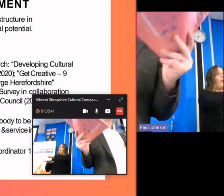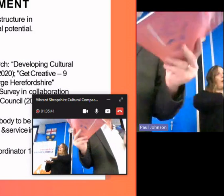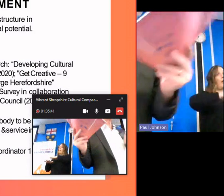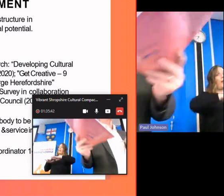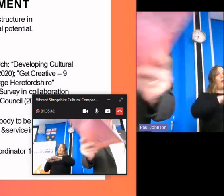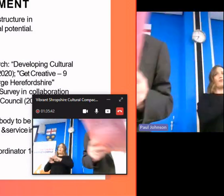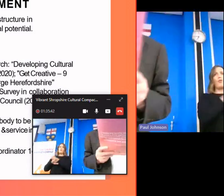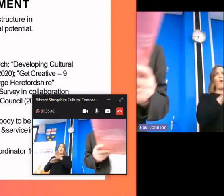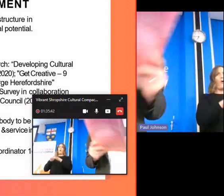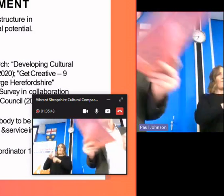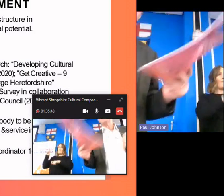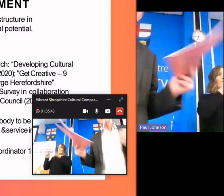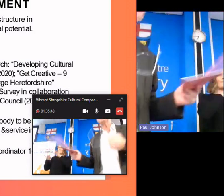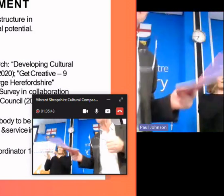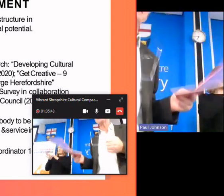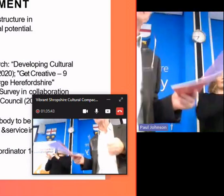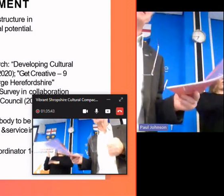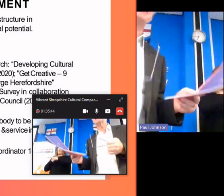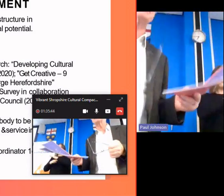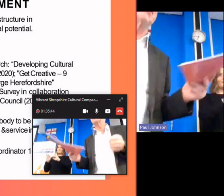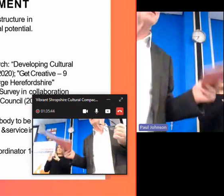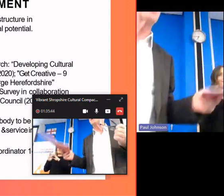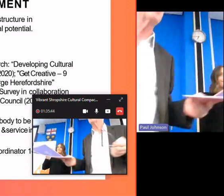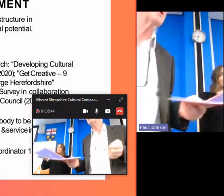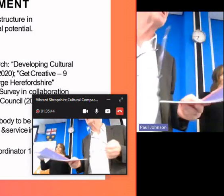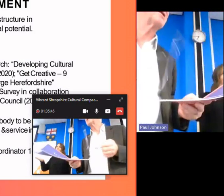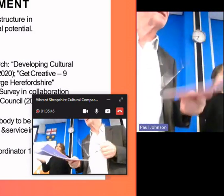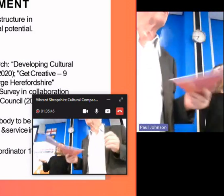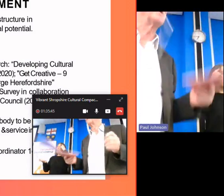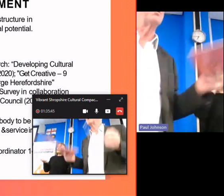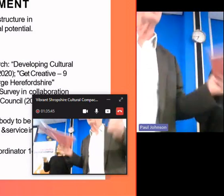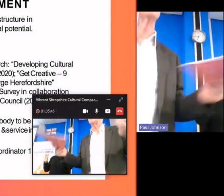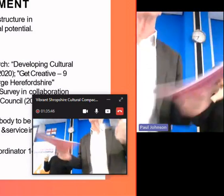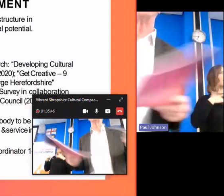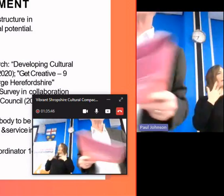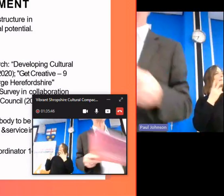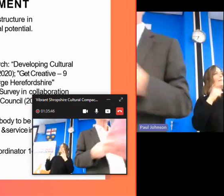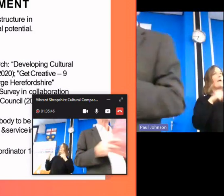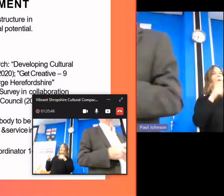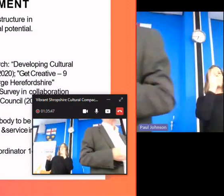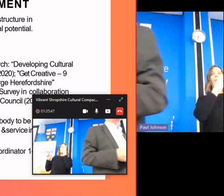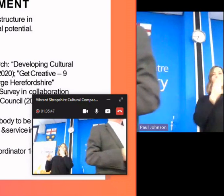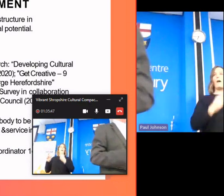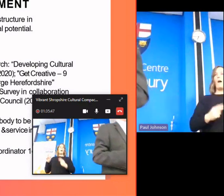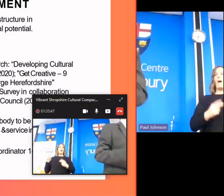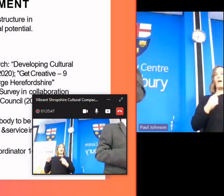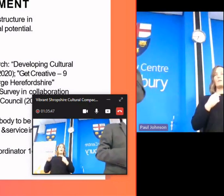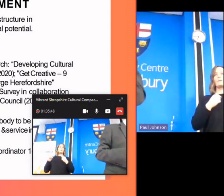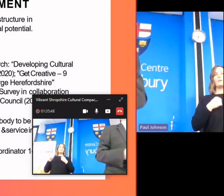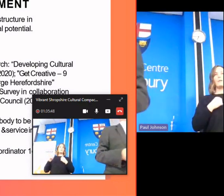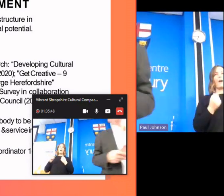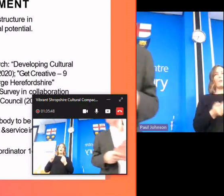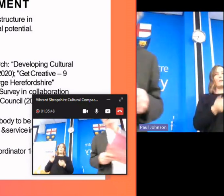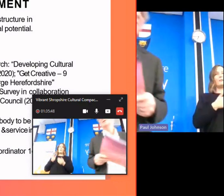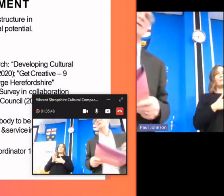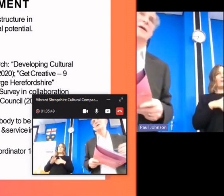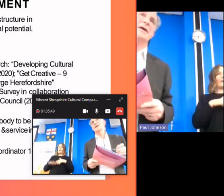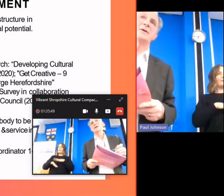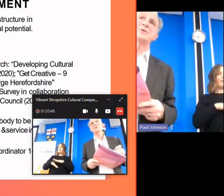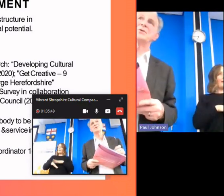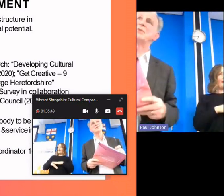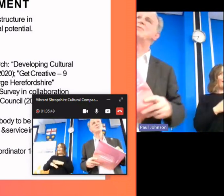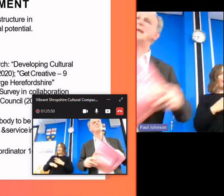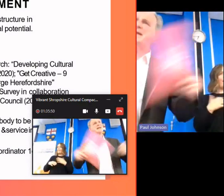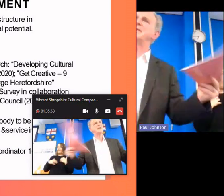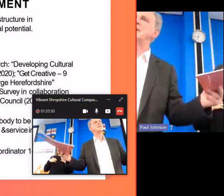-metropolitan centers i think there has been a sense that the arts are something that we all do in our spare time um and that